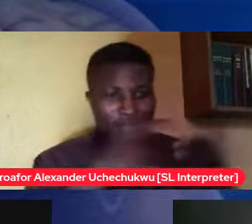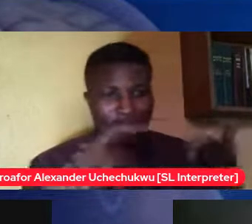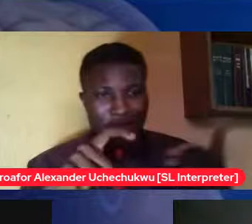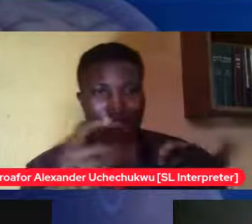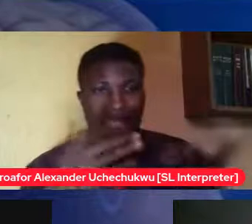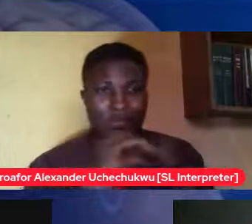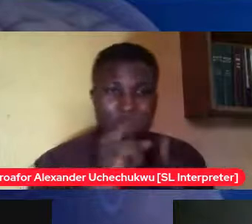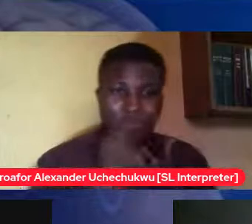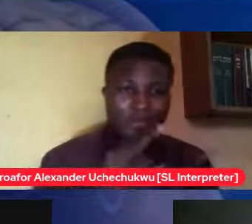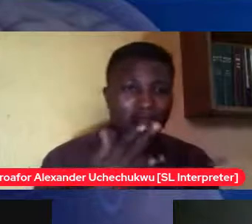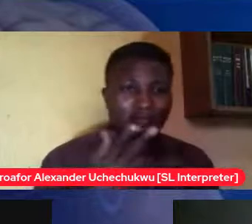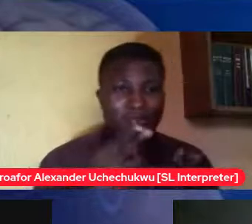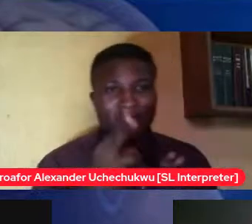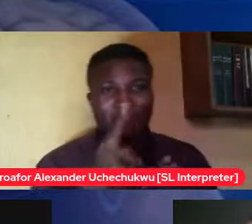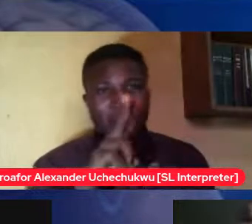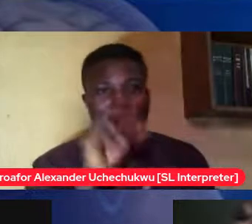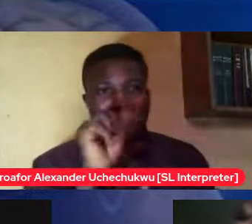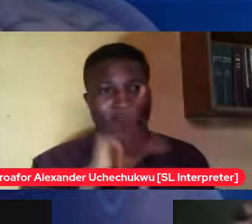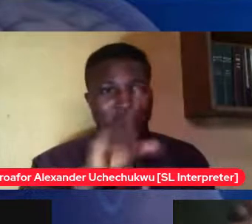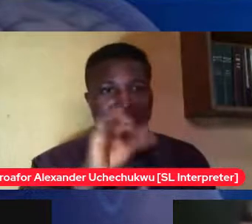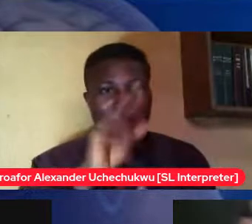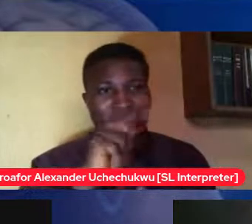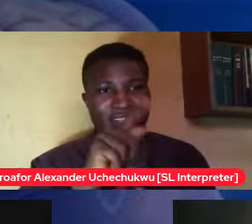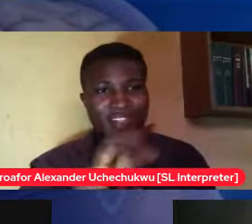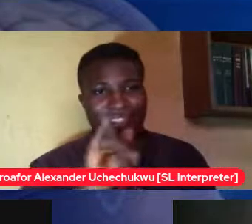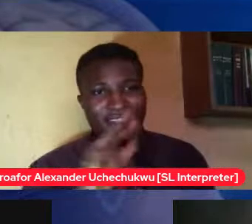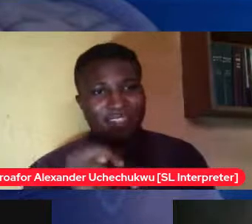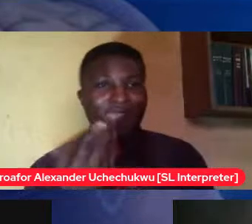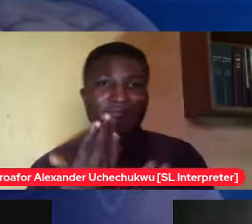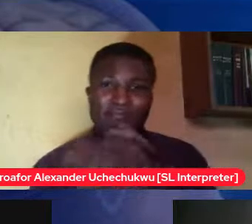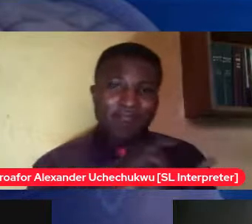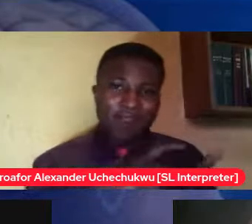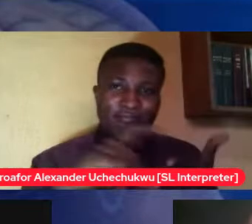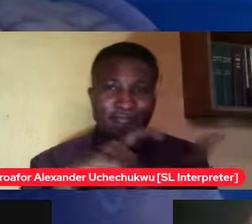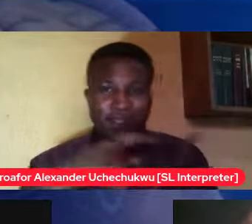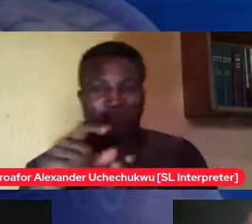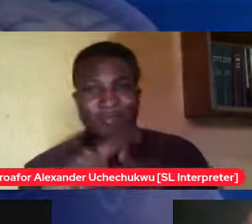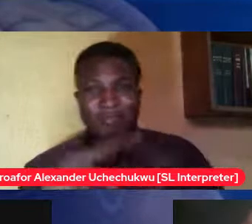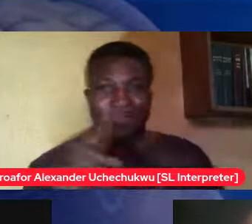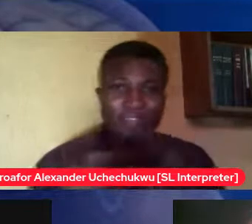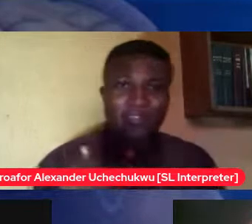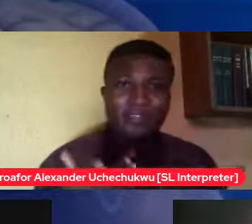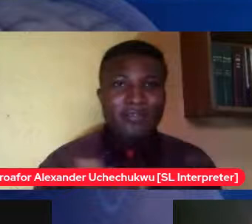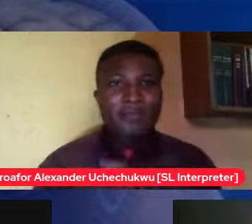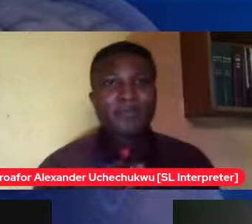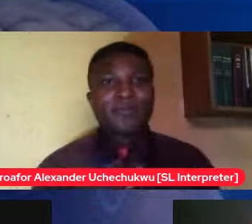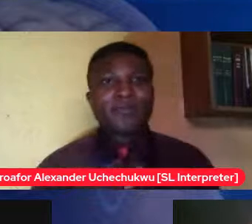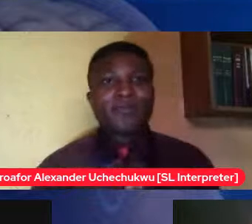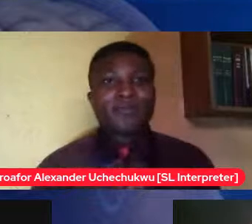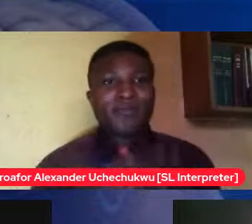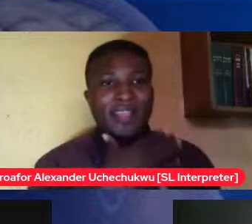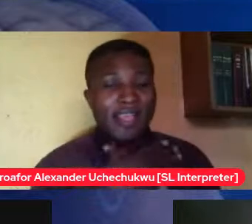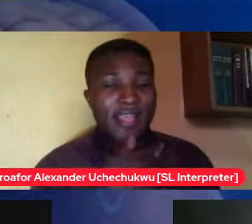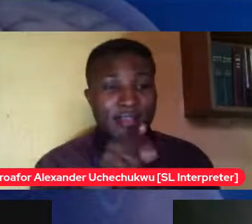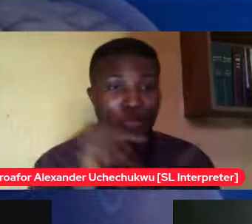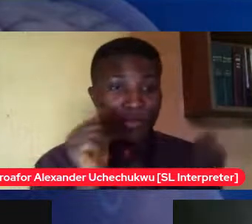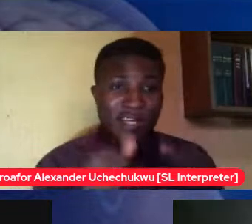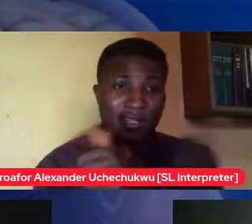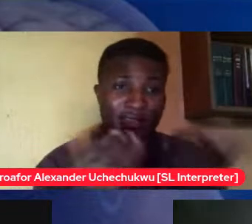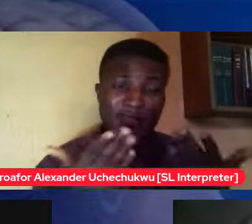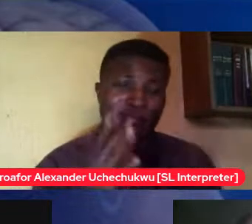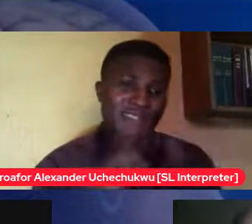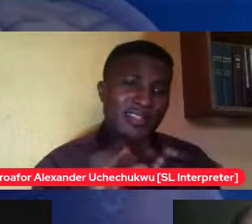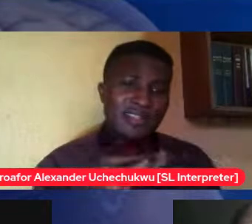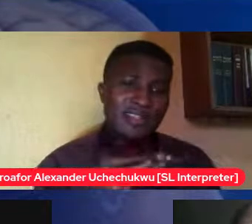things we couldn't have tried in our own time our mothers would have killed us but okay you know and you can basically you see and you see relationships already